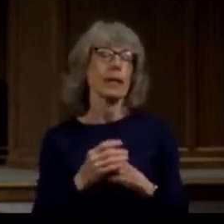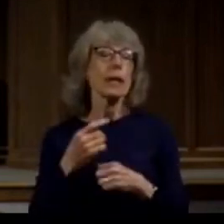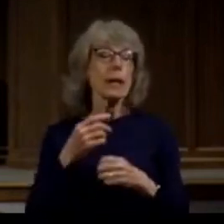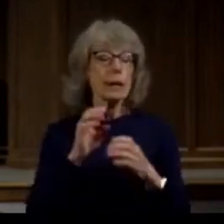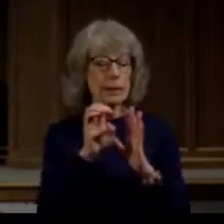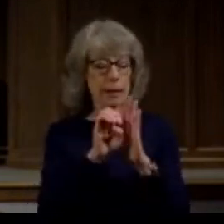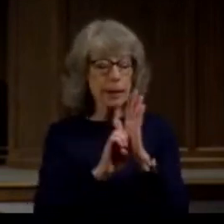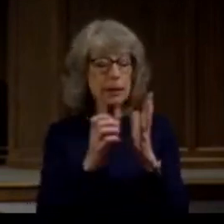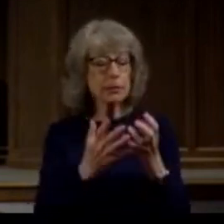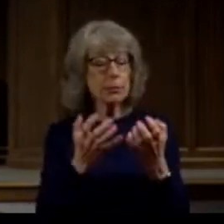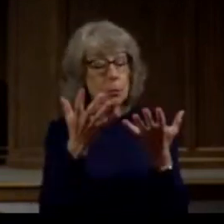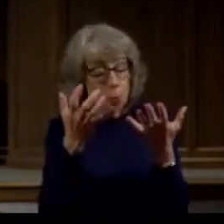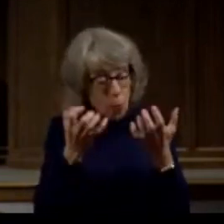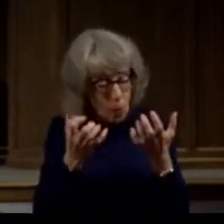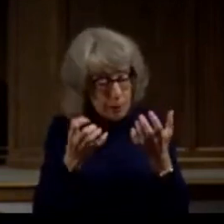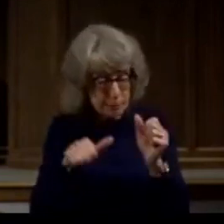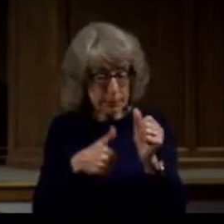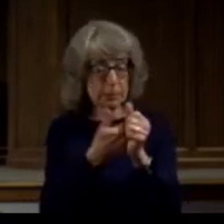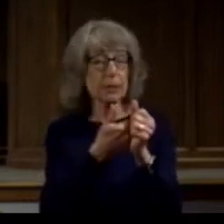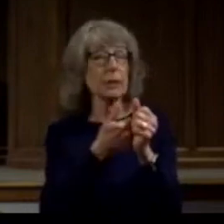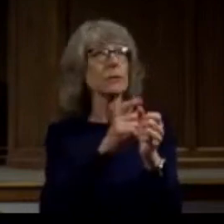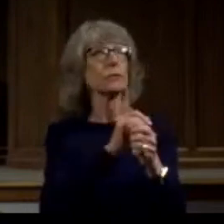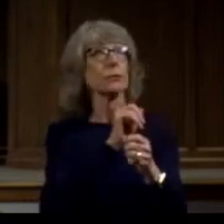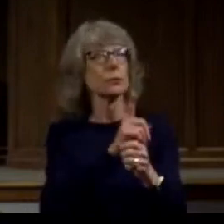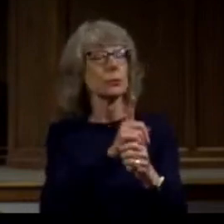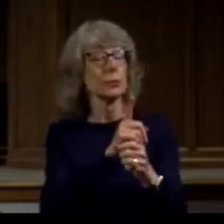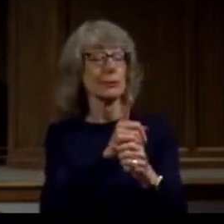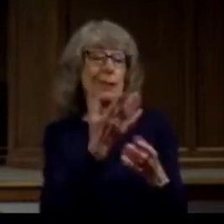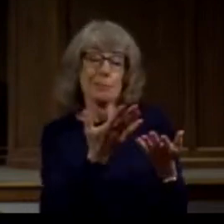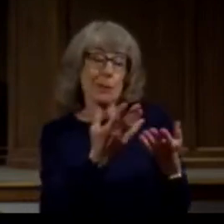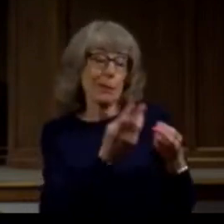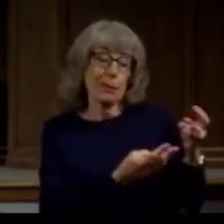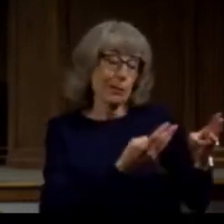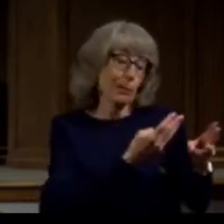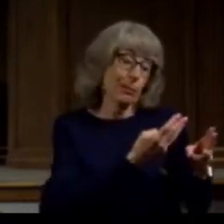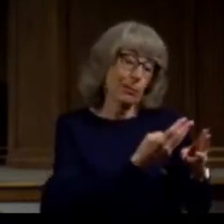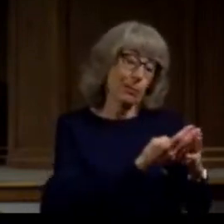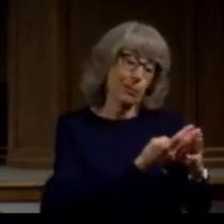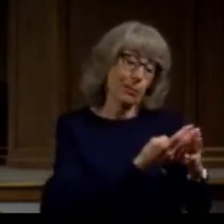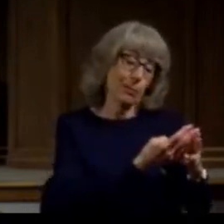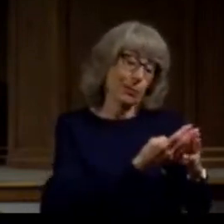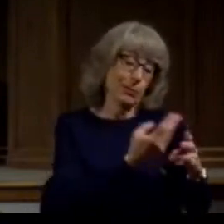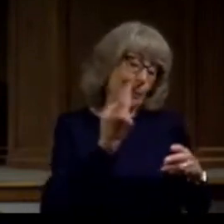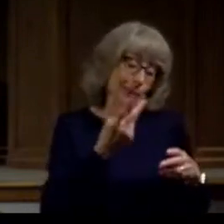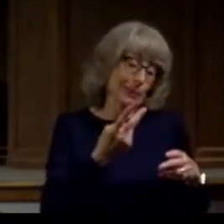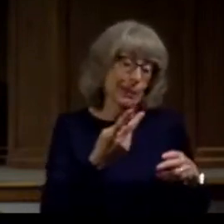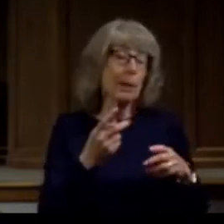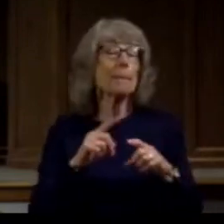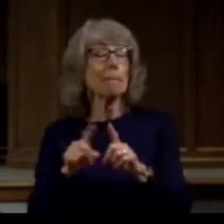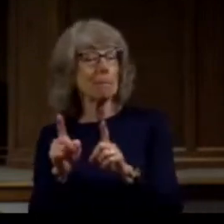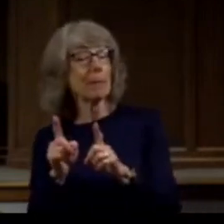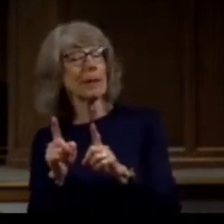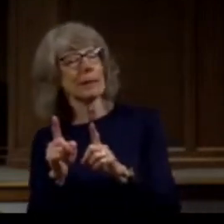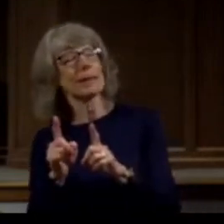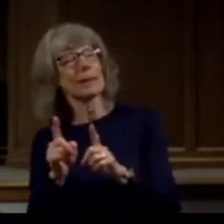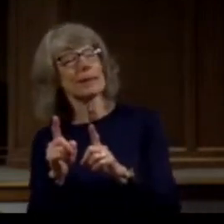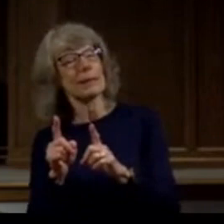even when it's out of step at times with the sensibilities of our culture and time